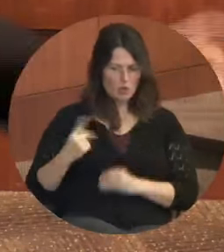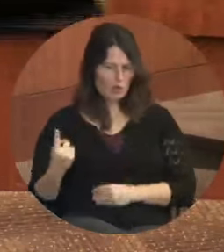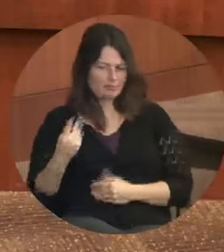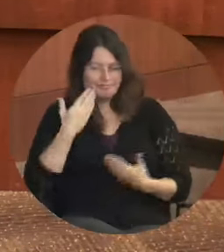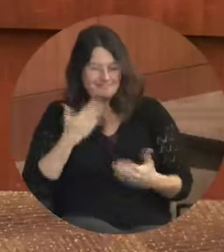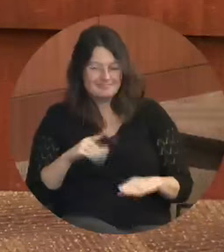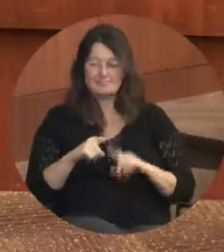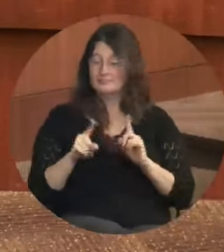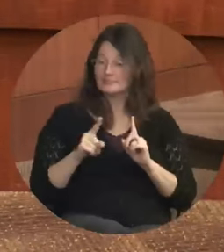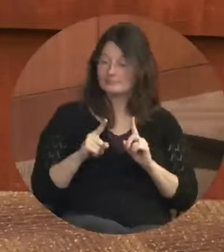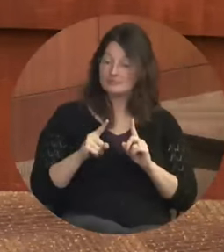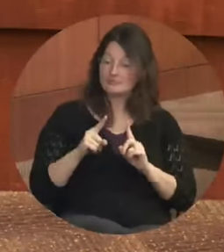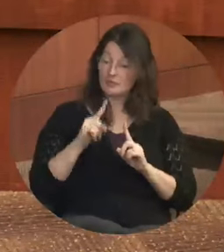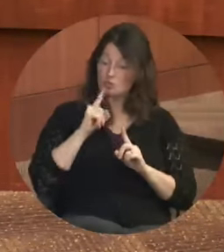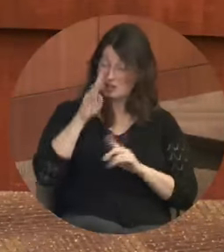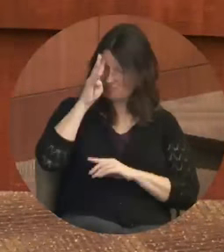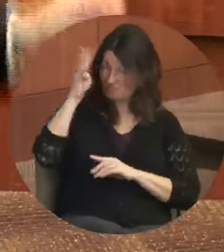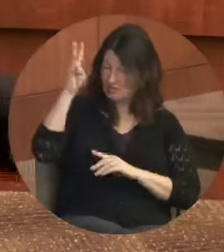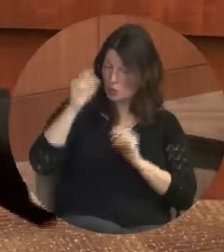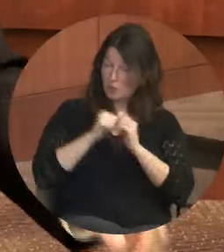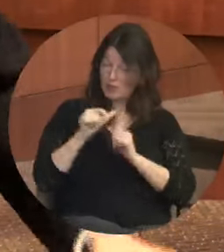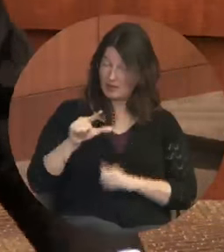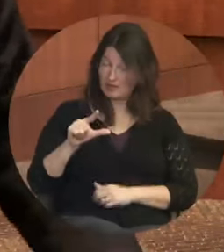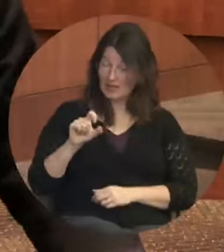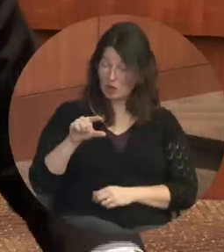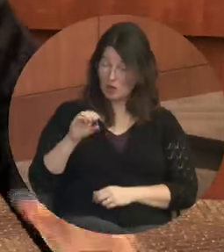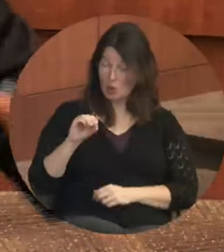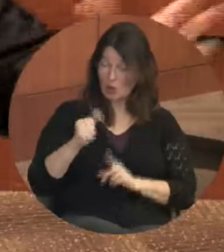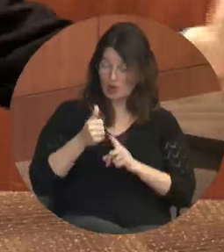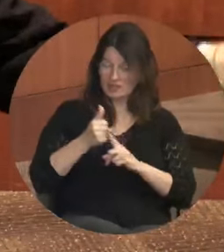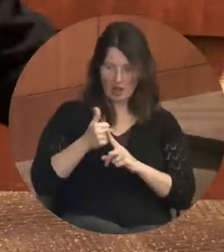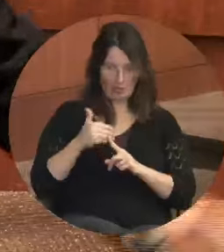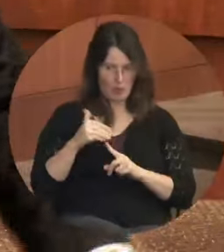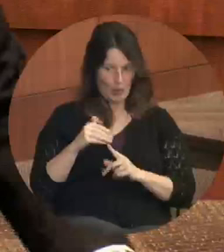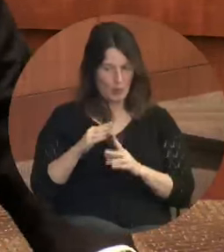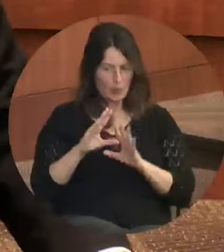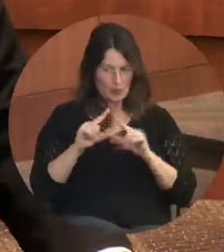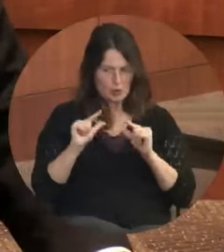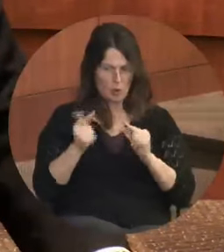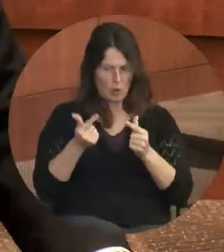But just coming up with this logo in the back was a group effort.